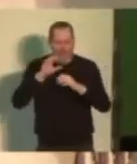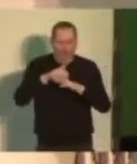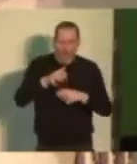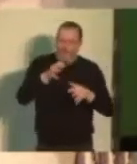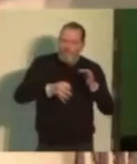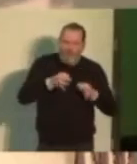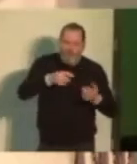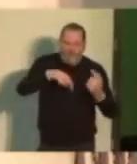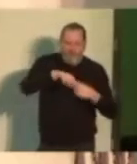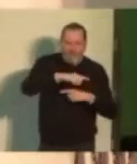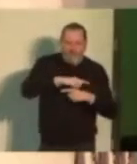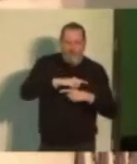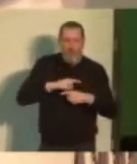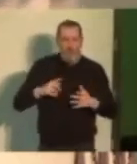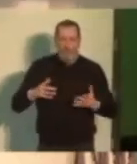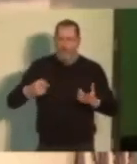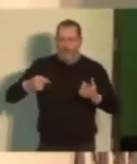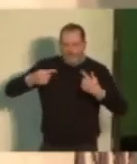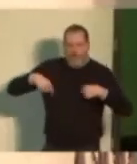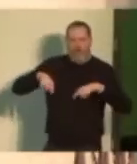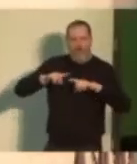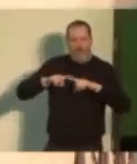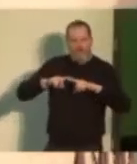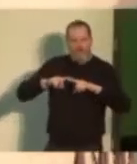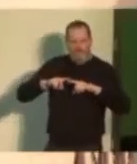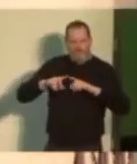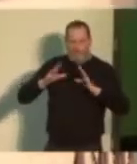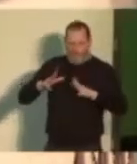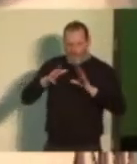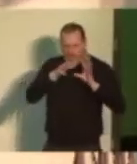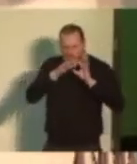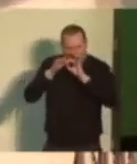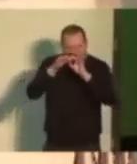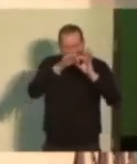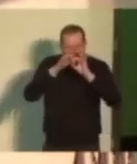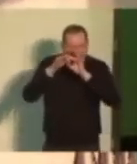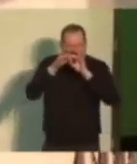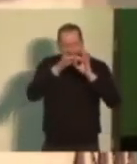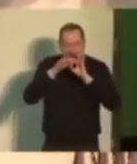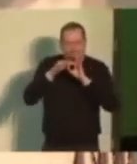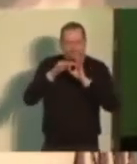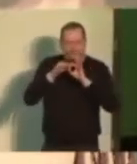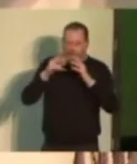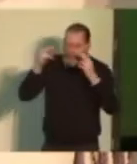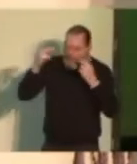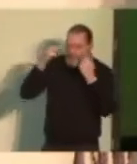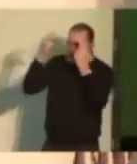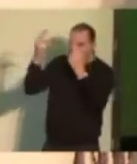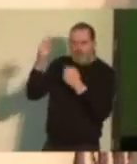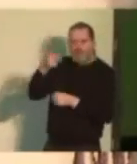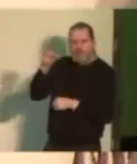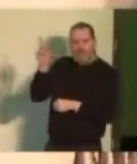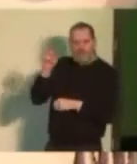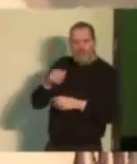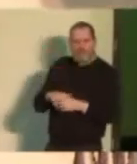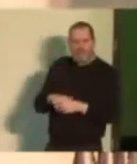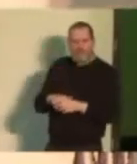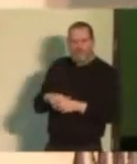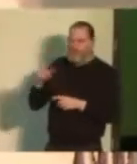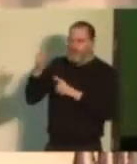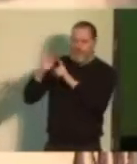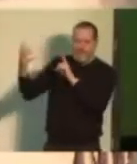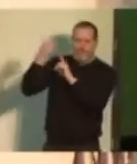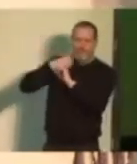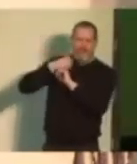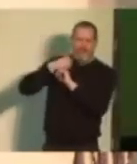And our challenge is to bring people together. To stand up to the demagogues who want to divide us up by the